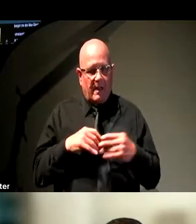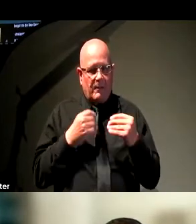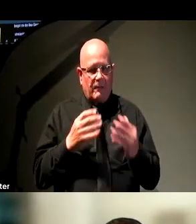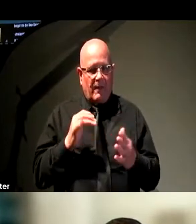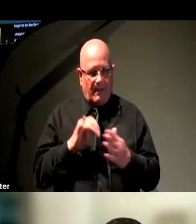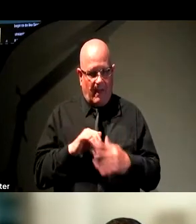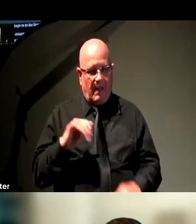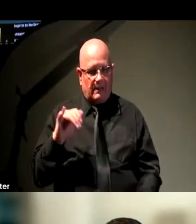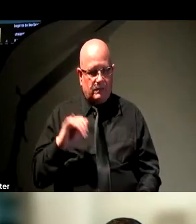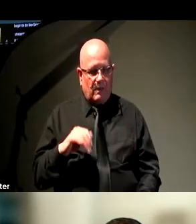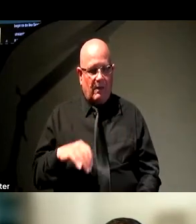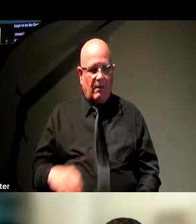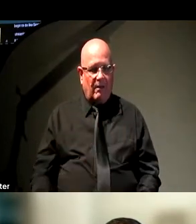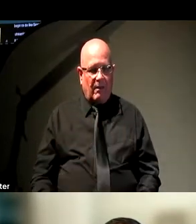well.